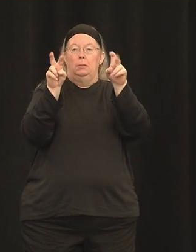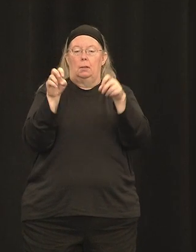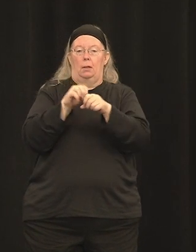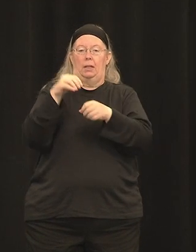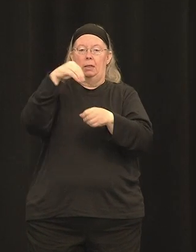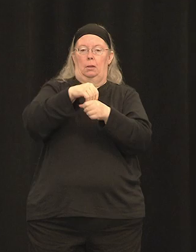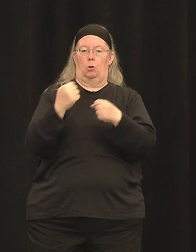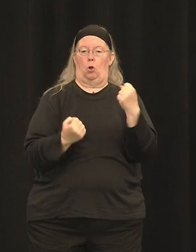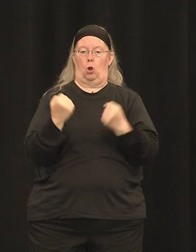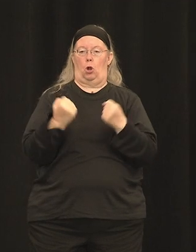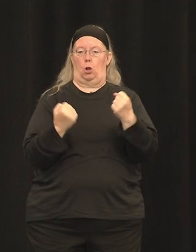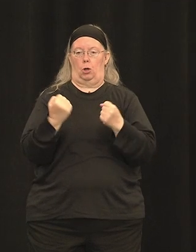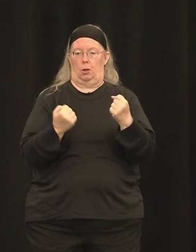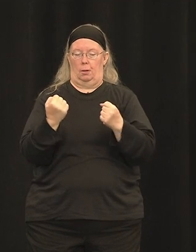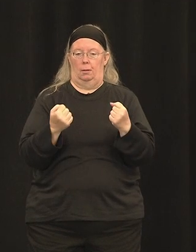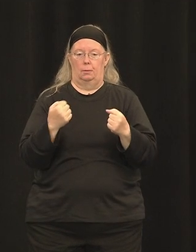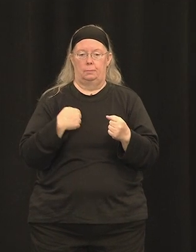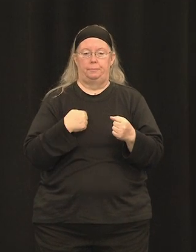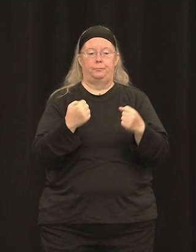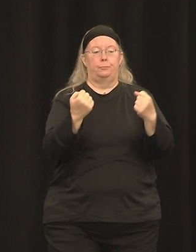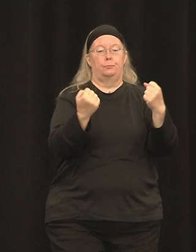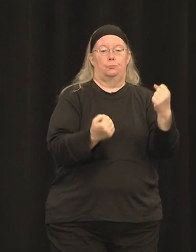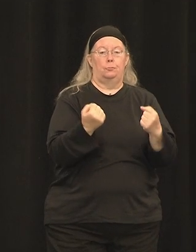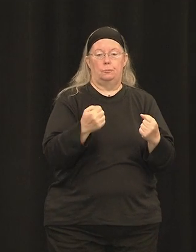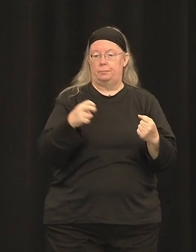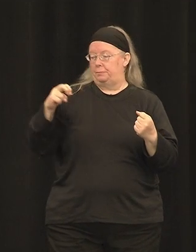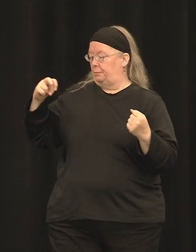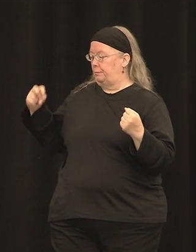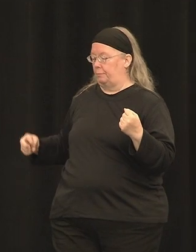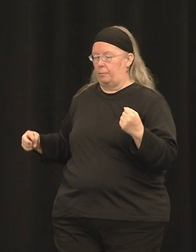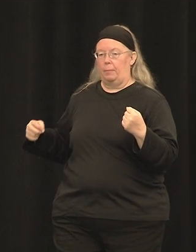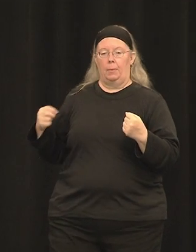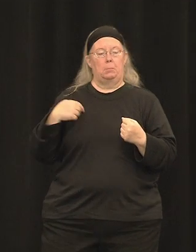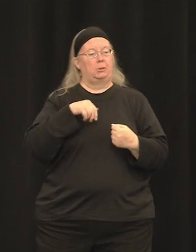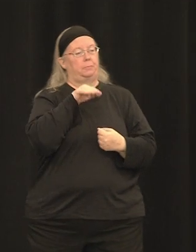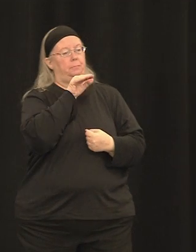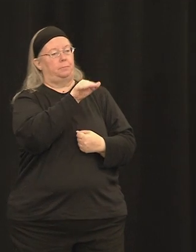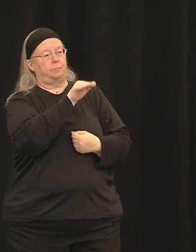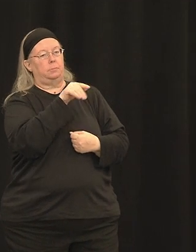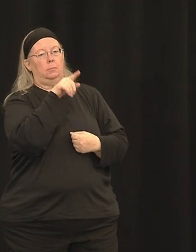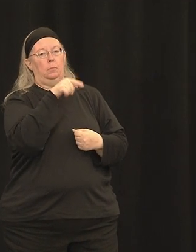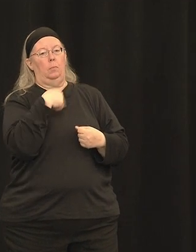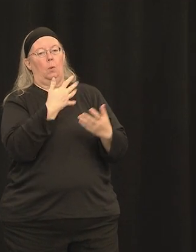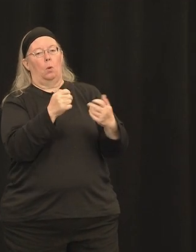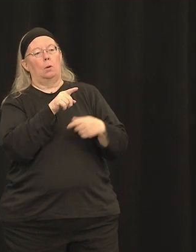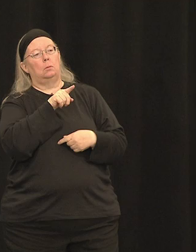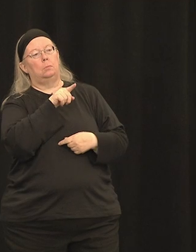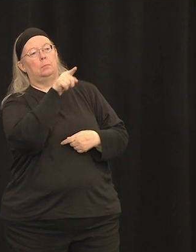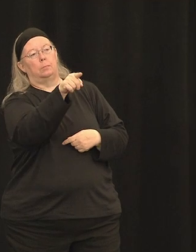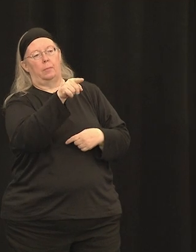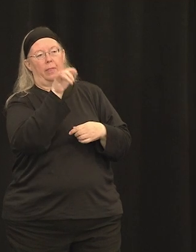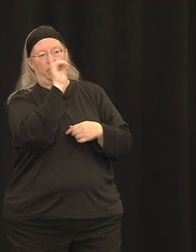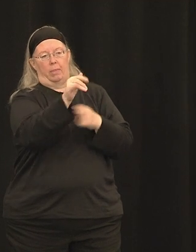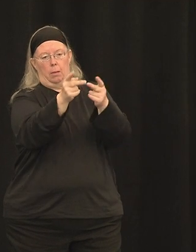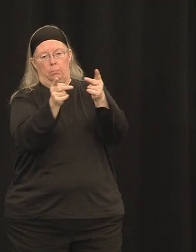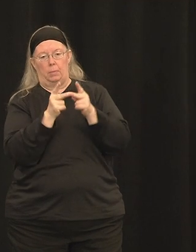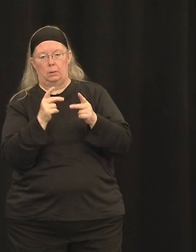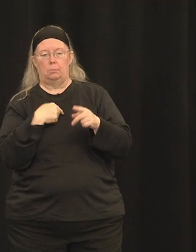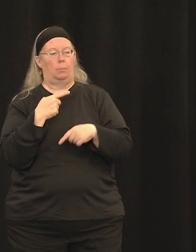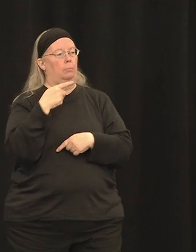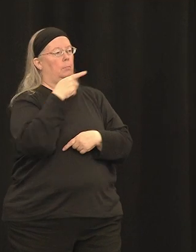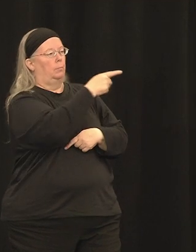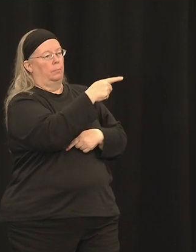I'm directing that cab to the destination, in this case, the photoreceptors, where that gene or that passenger should be dropped off.